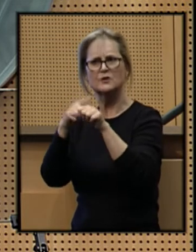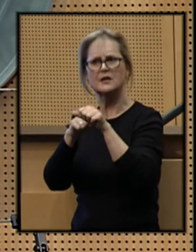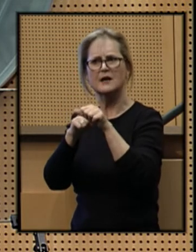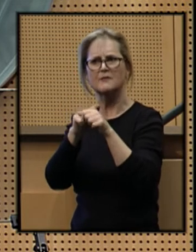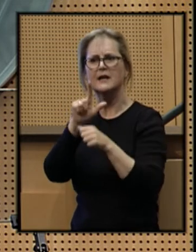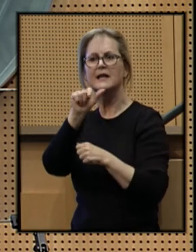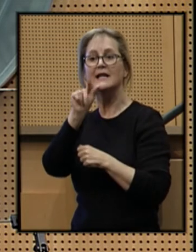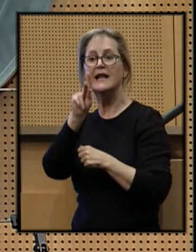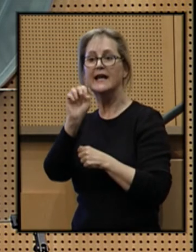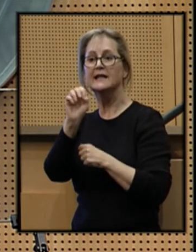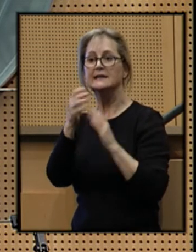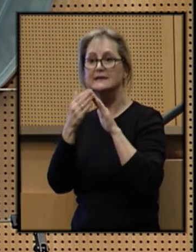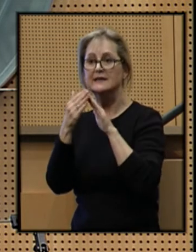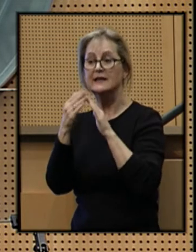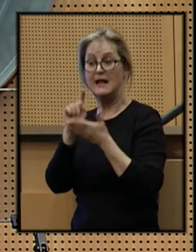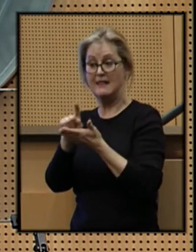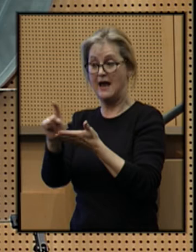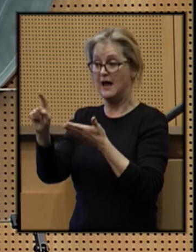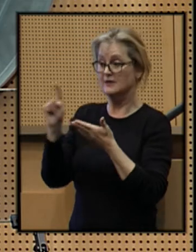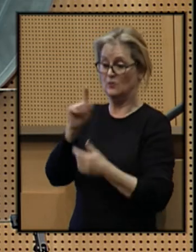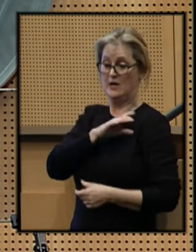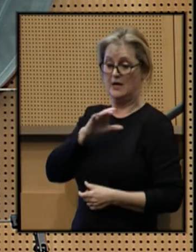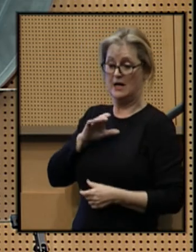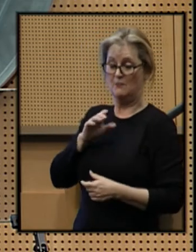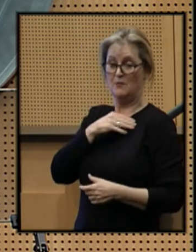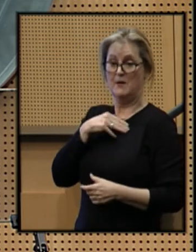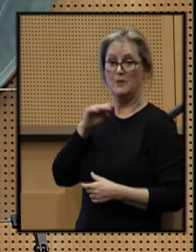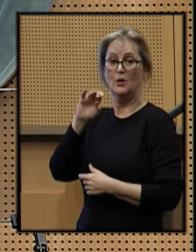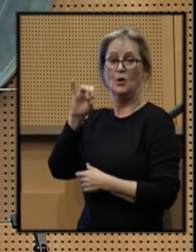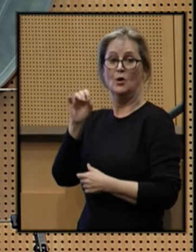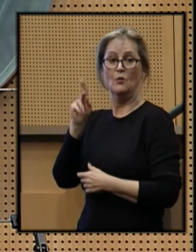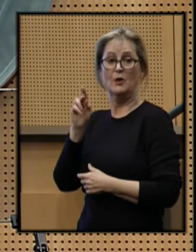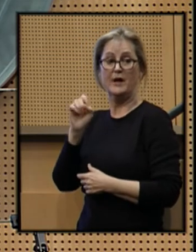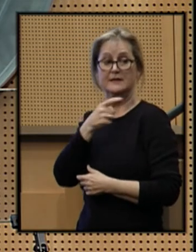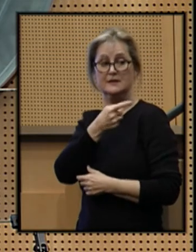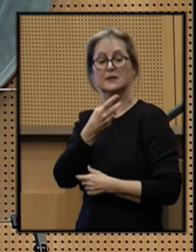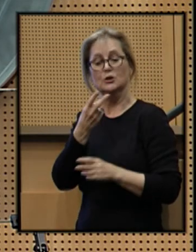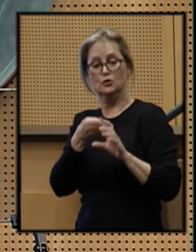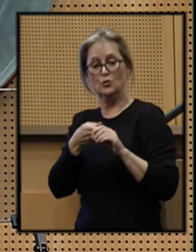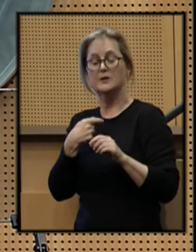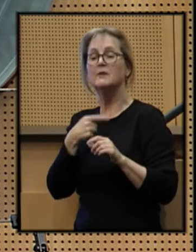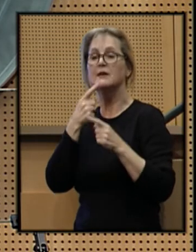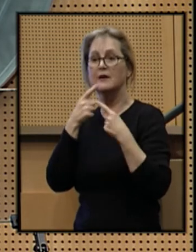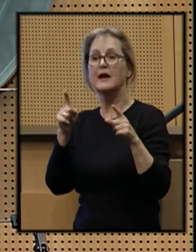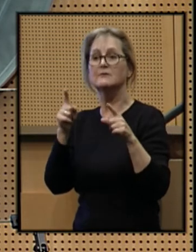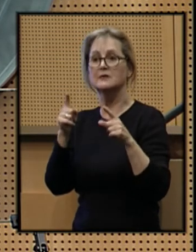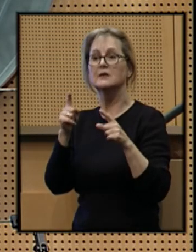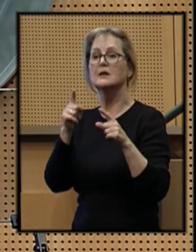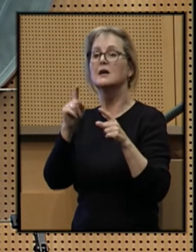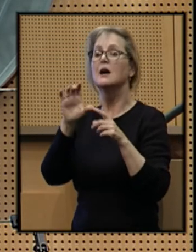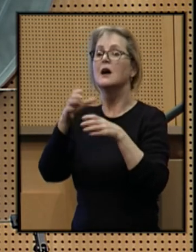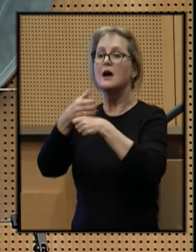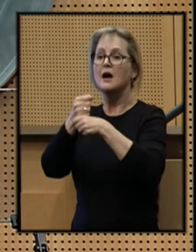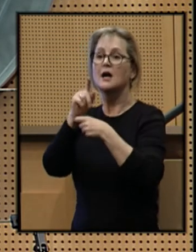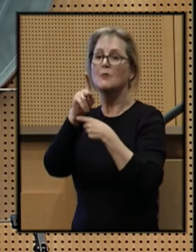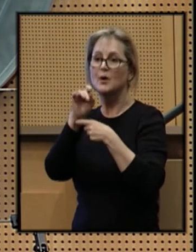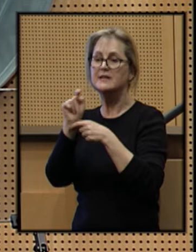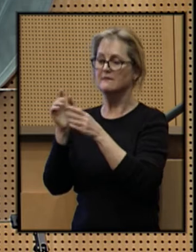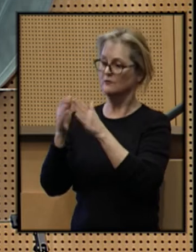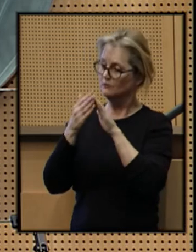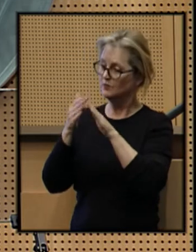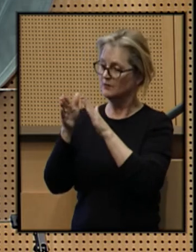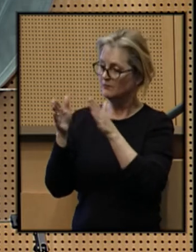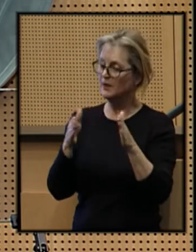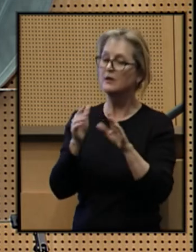Lake City, where last week, Council Member Juarez joined me in announcing a comprehensive community plan